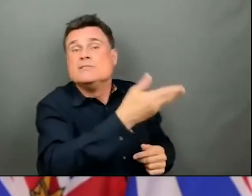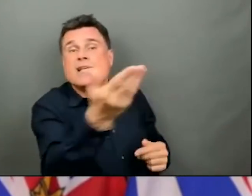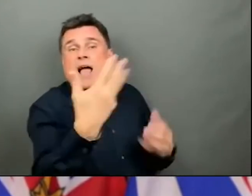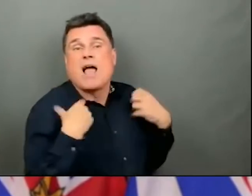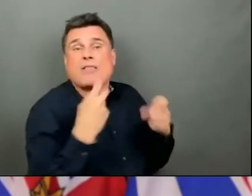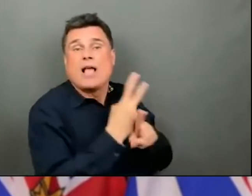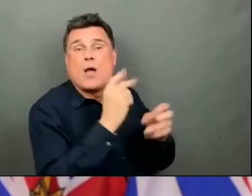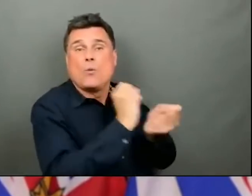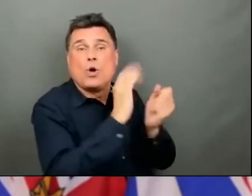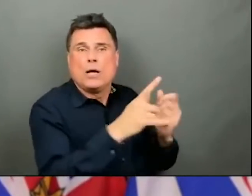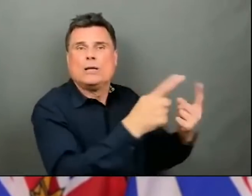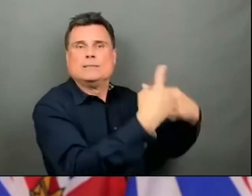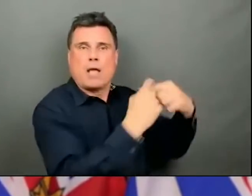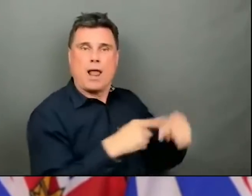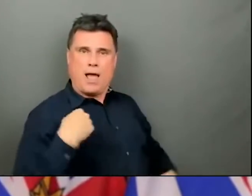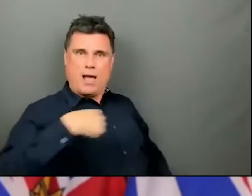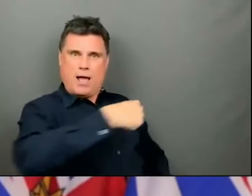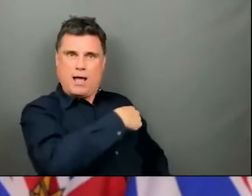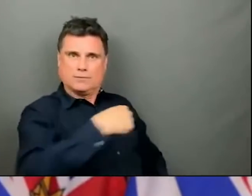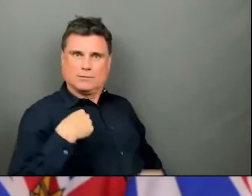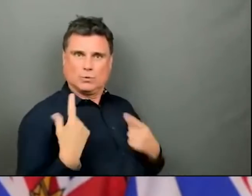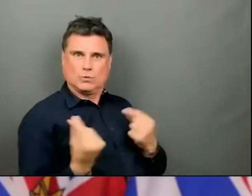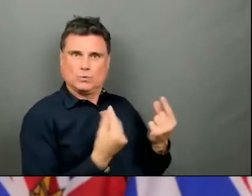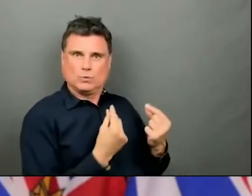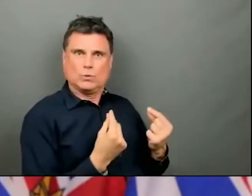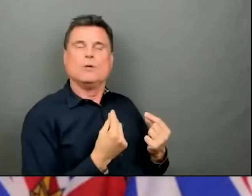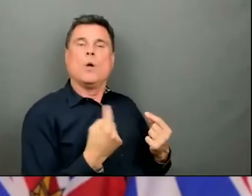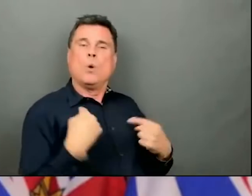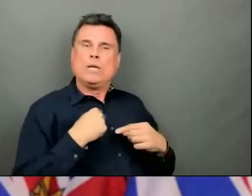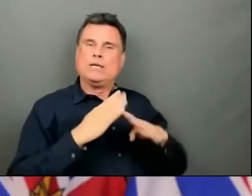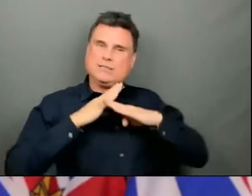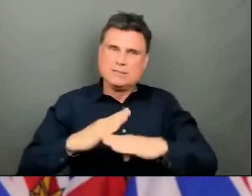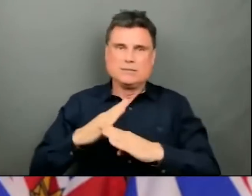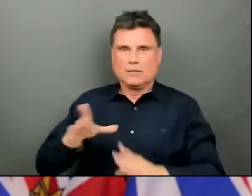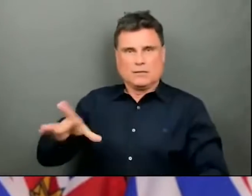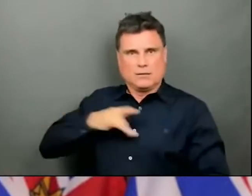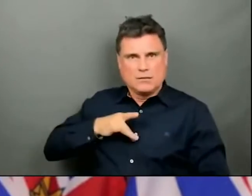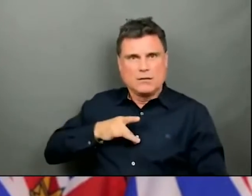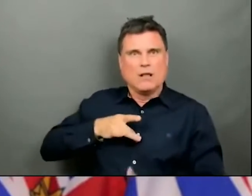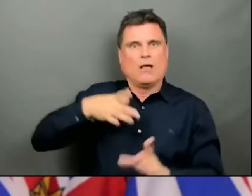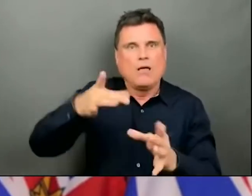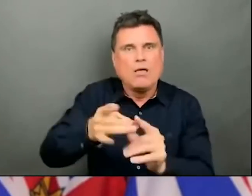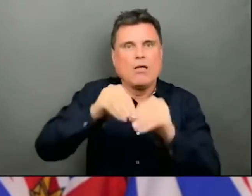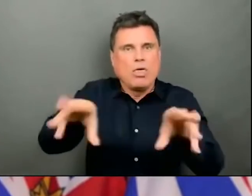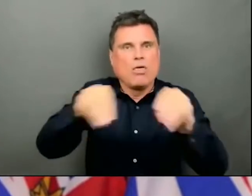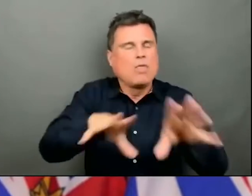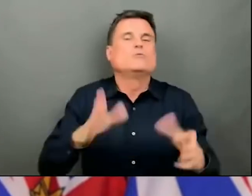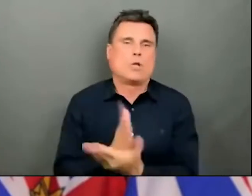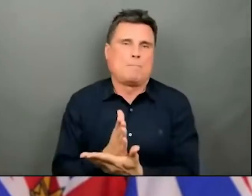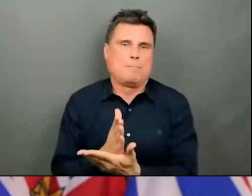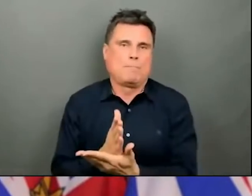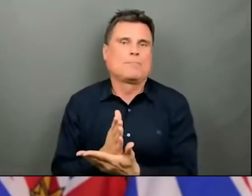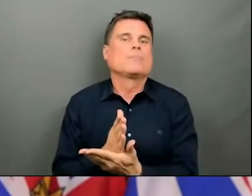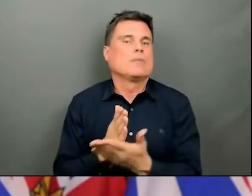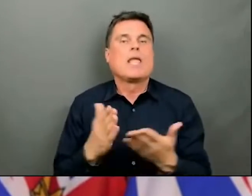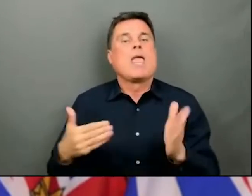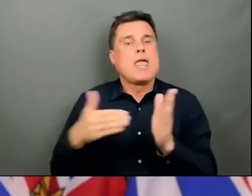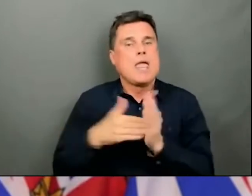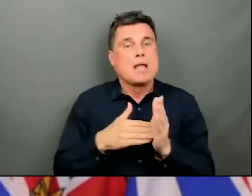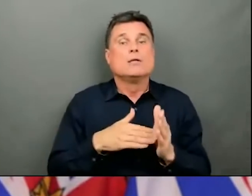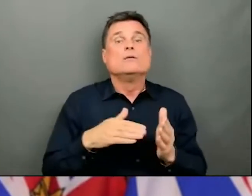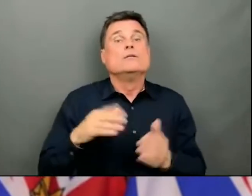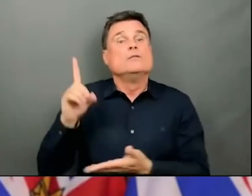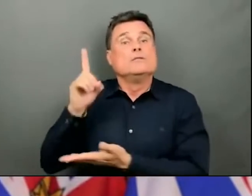to keep us healthy and to make us healthy once again. As Dr. Henry has shown again today and said again today, we